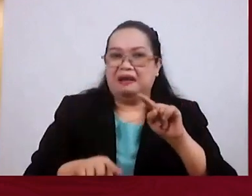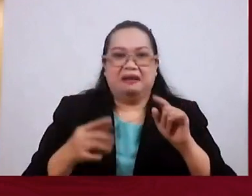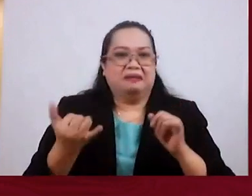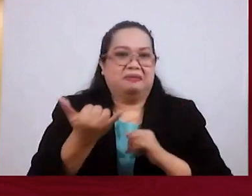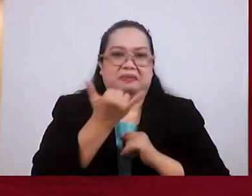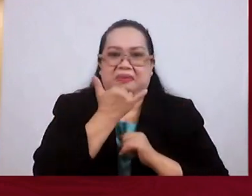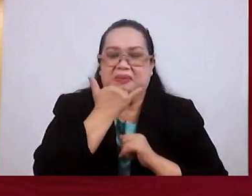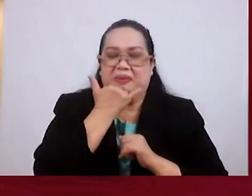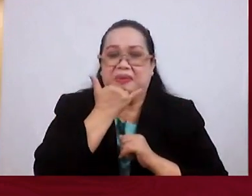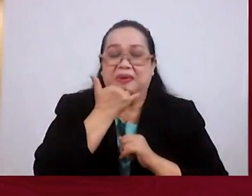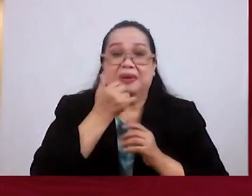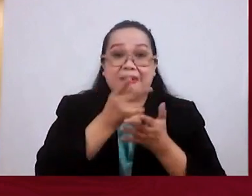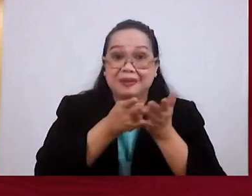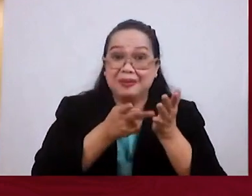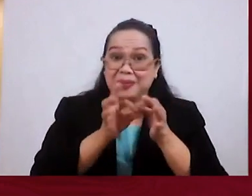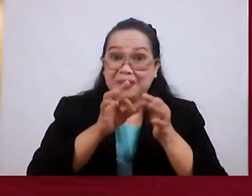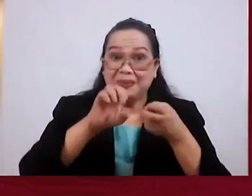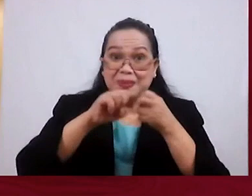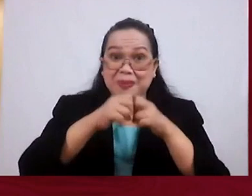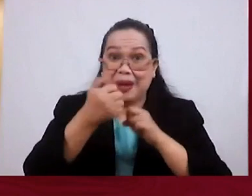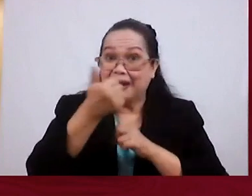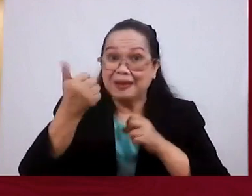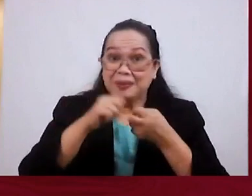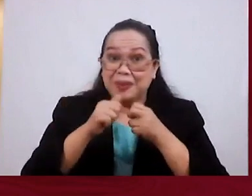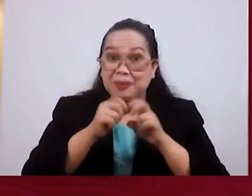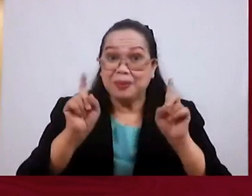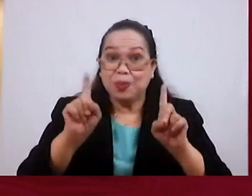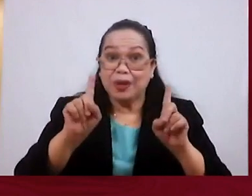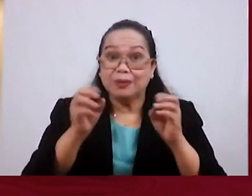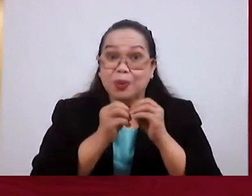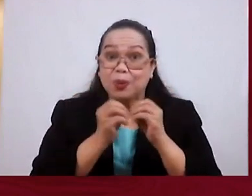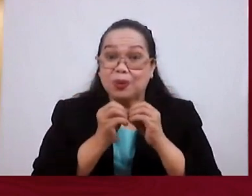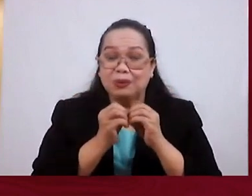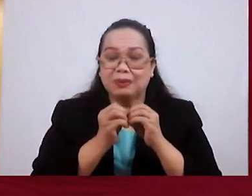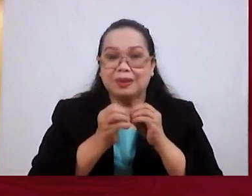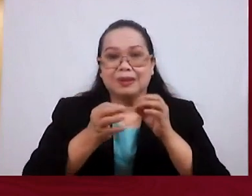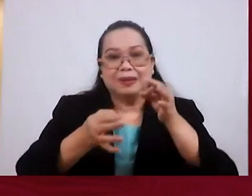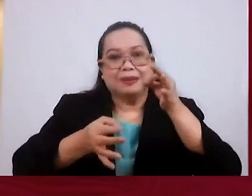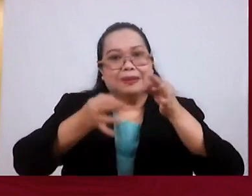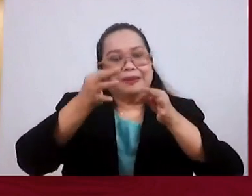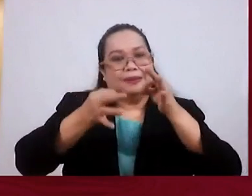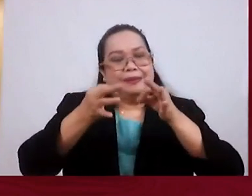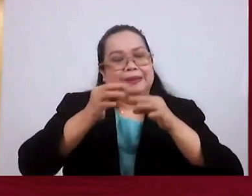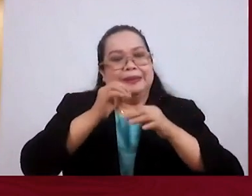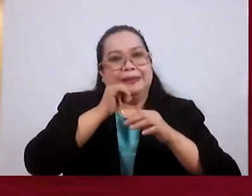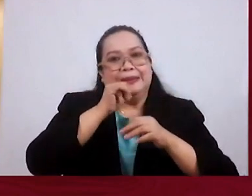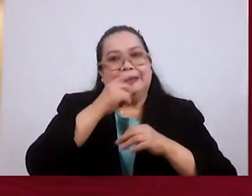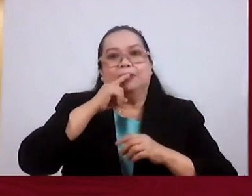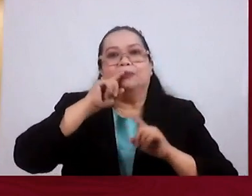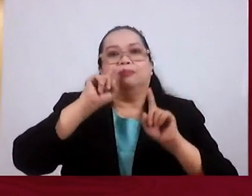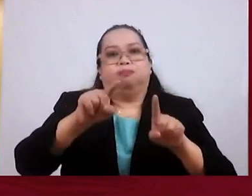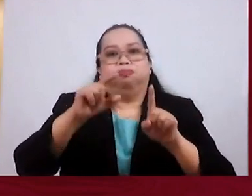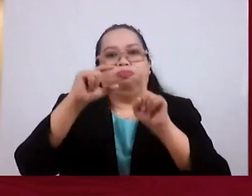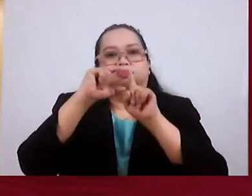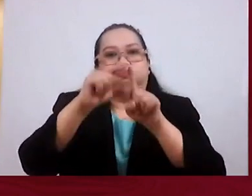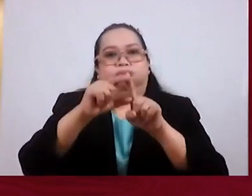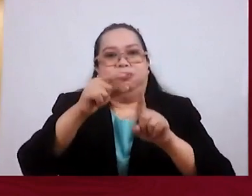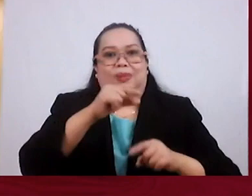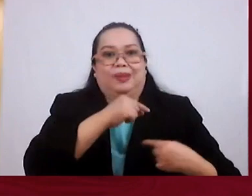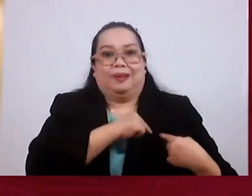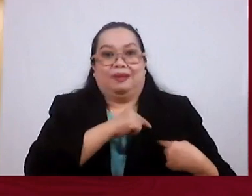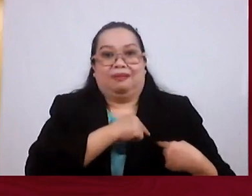unjust. But that's only part of the problem. You know what the other problem is? The judge doesn't just sentence The guilty.